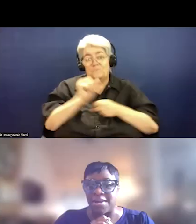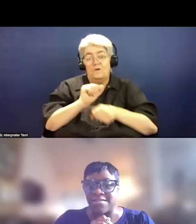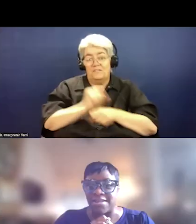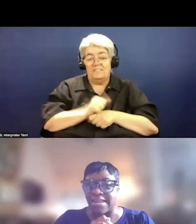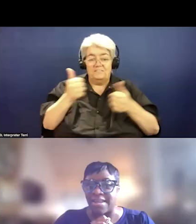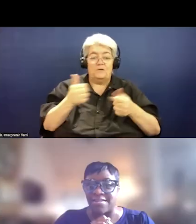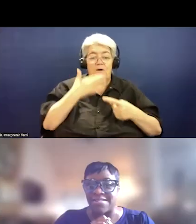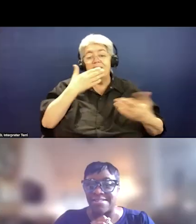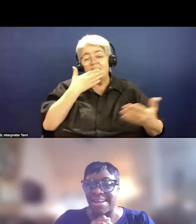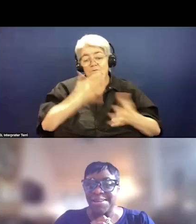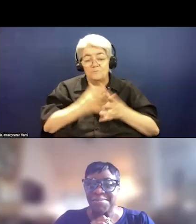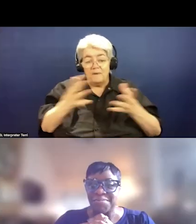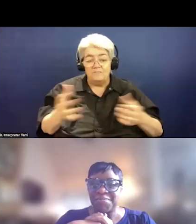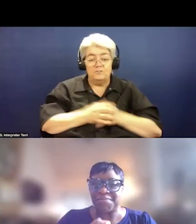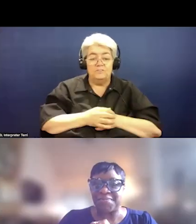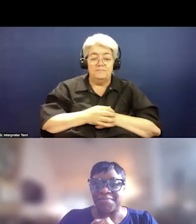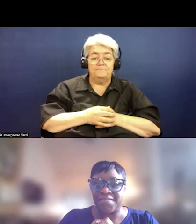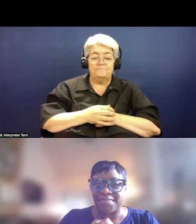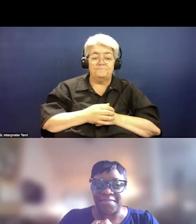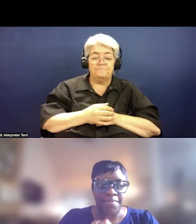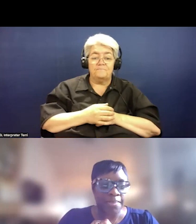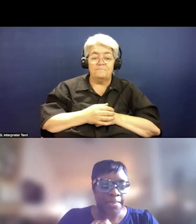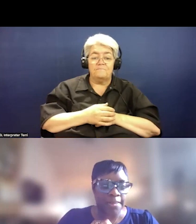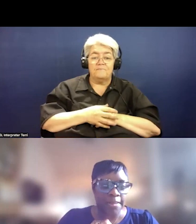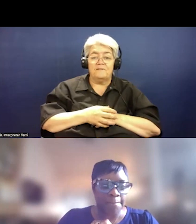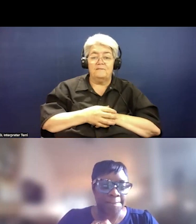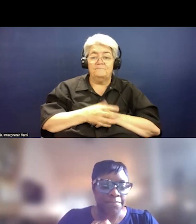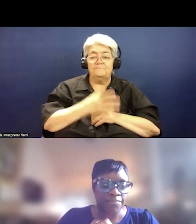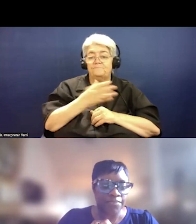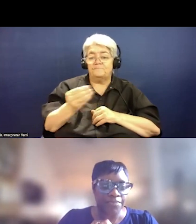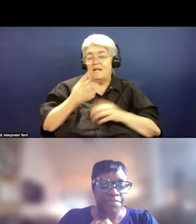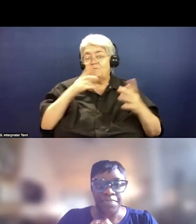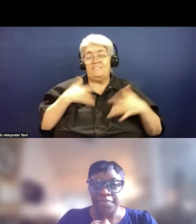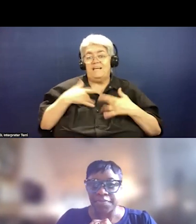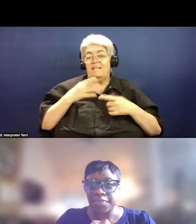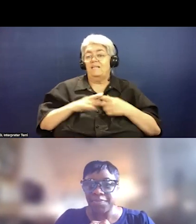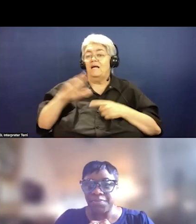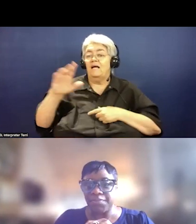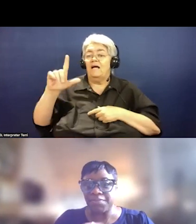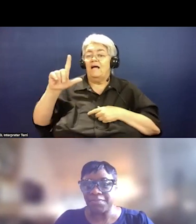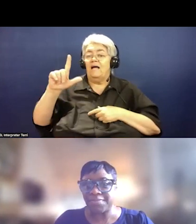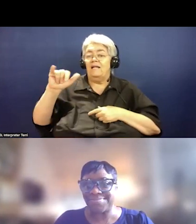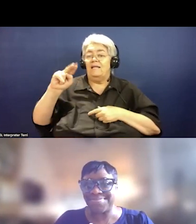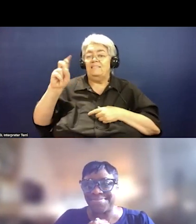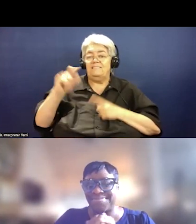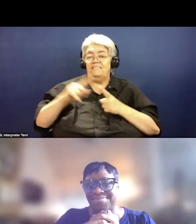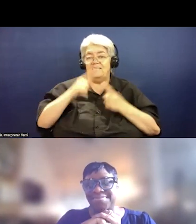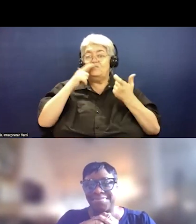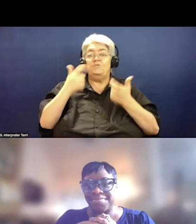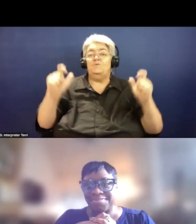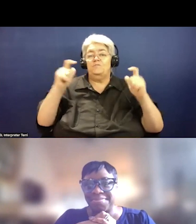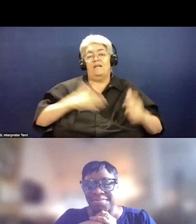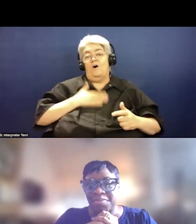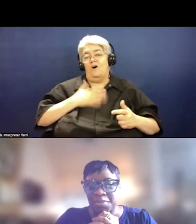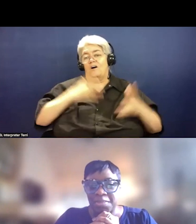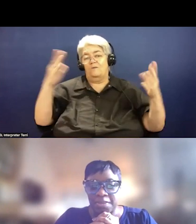Thank you so much. And again, just excited. Awesome. Thank you, Monica, and a huge and hearty welcome from this entire group. I